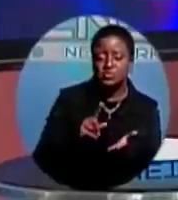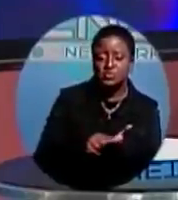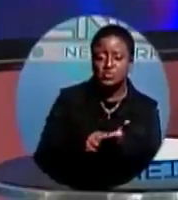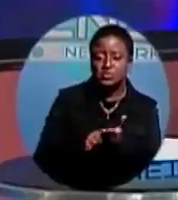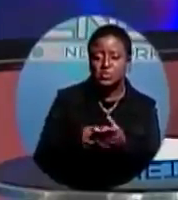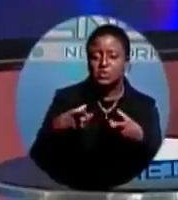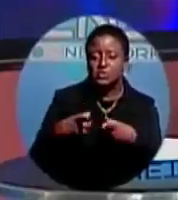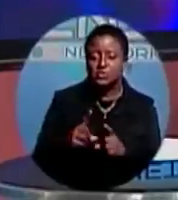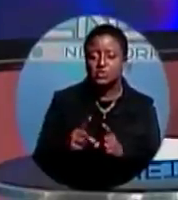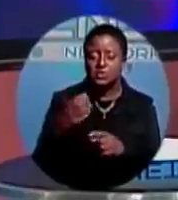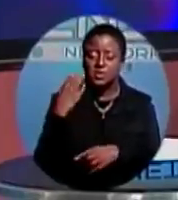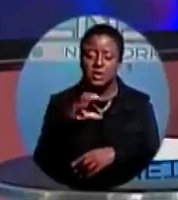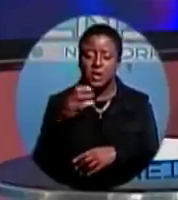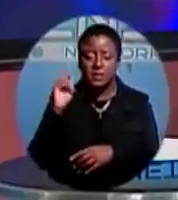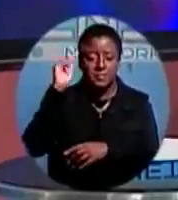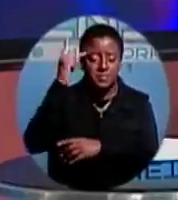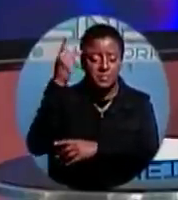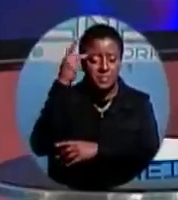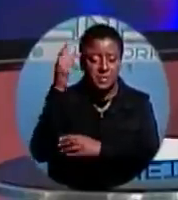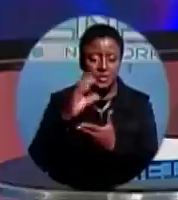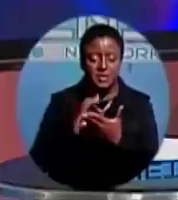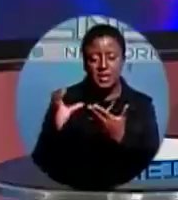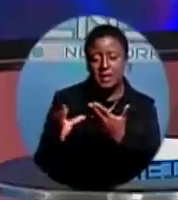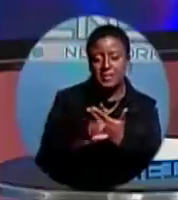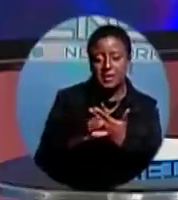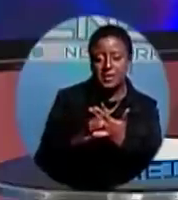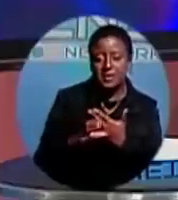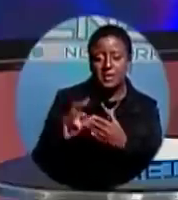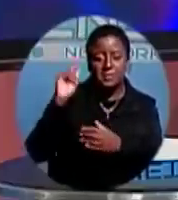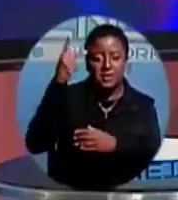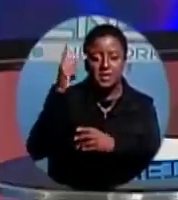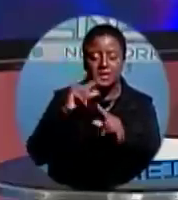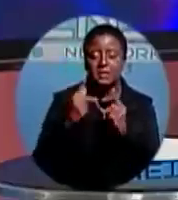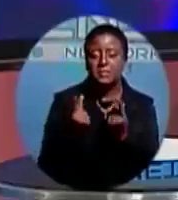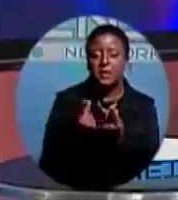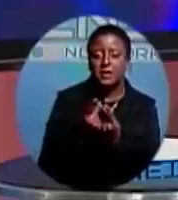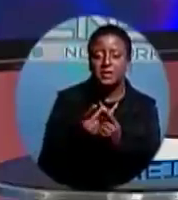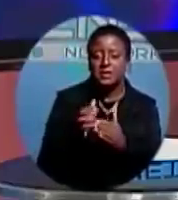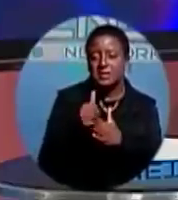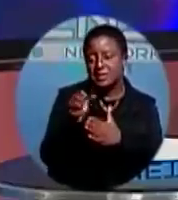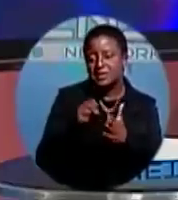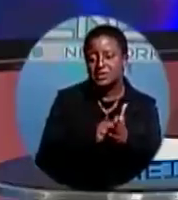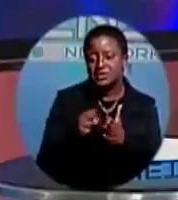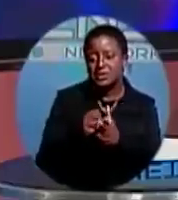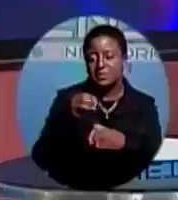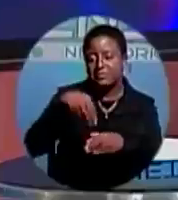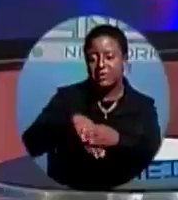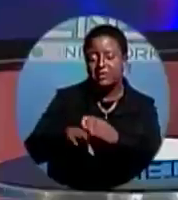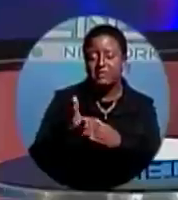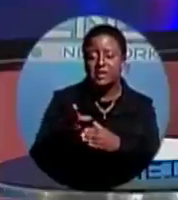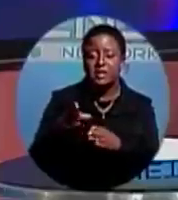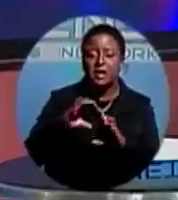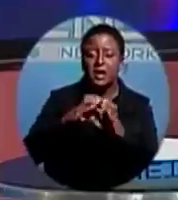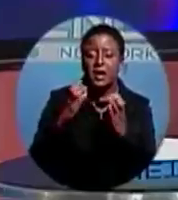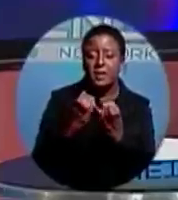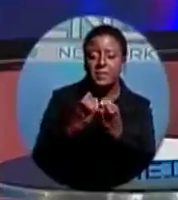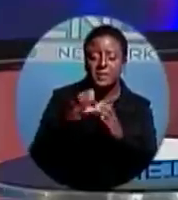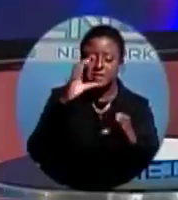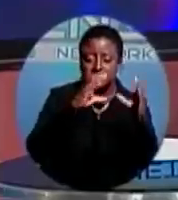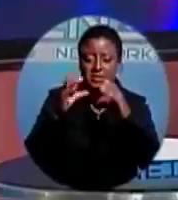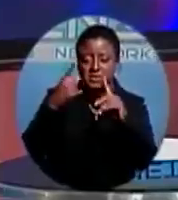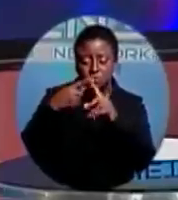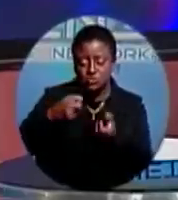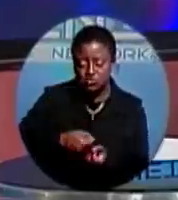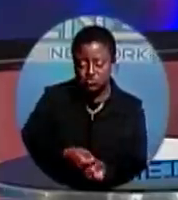campaign. A political party's leadership possible involvement in a company seeking to drill for oil in the Bahamas. Last night in Grand Bahama,